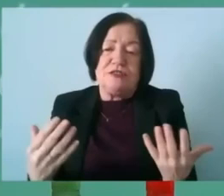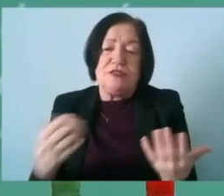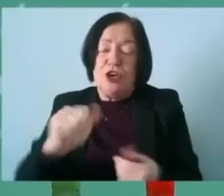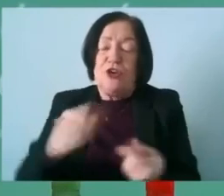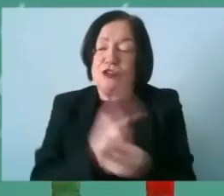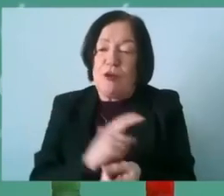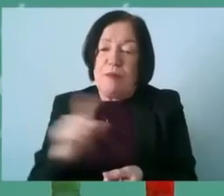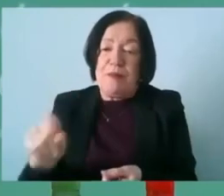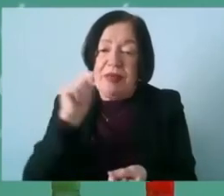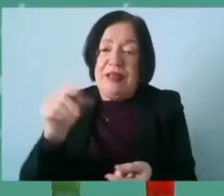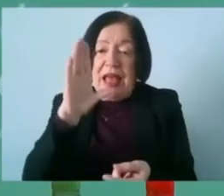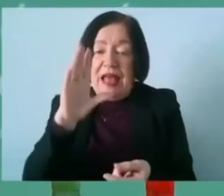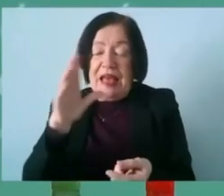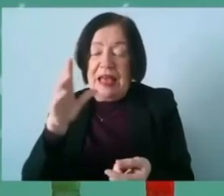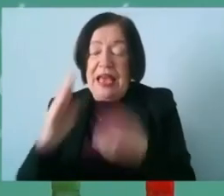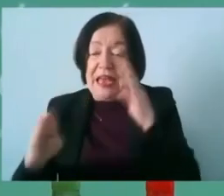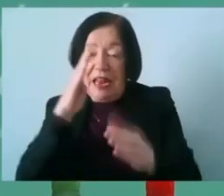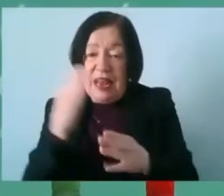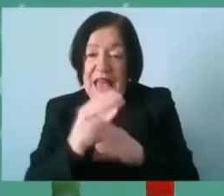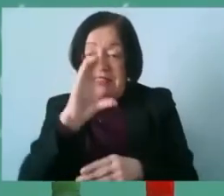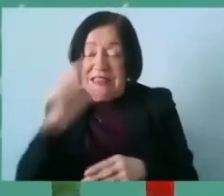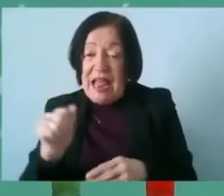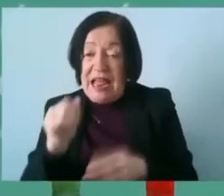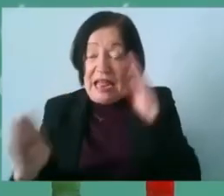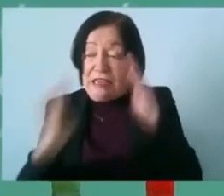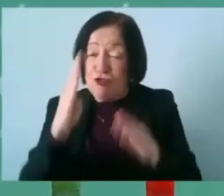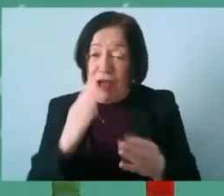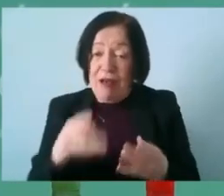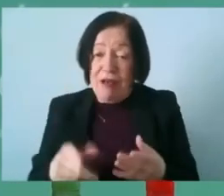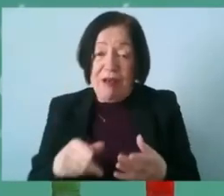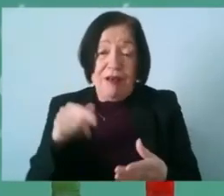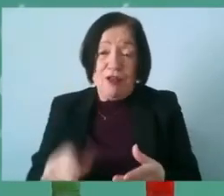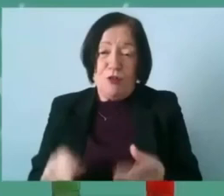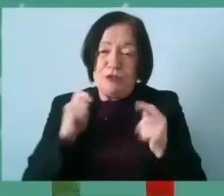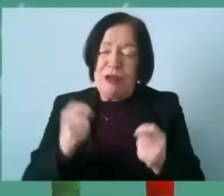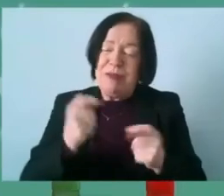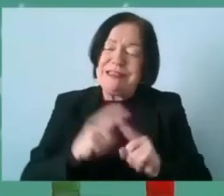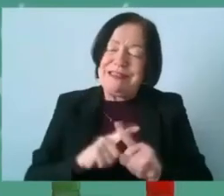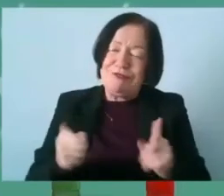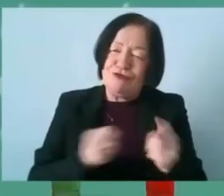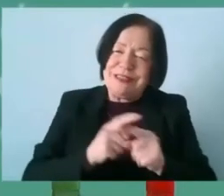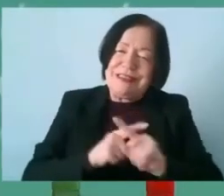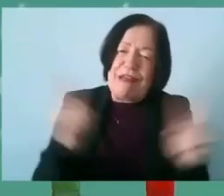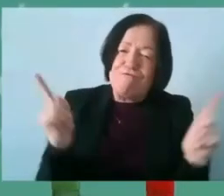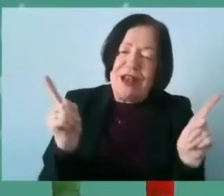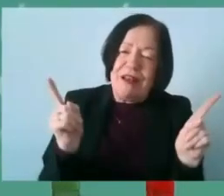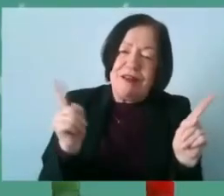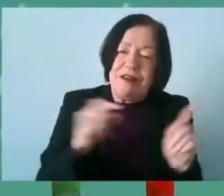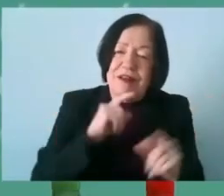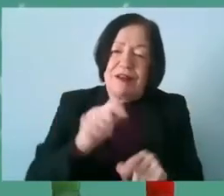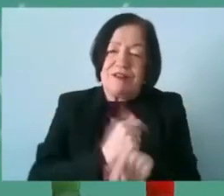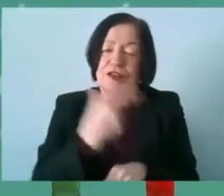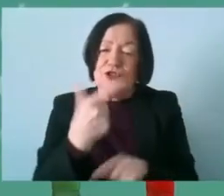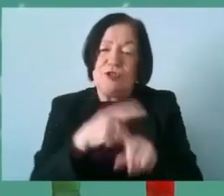picks up an acl injury or your son picks up an acl injury that could be treated a wee bit differently just in terms of um because there's two different